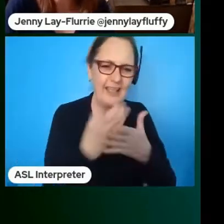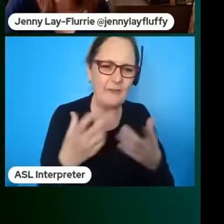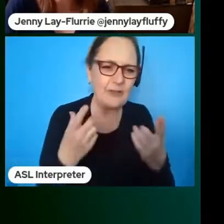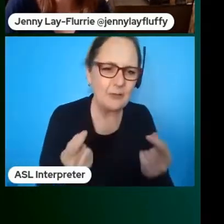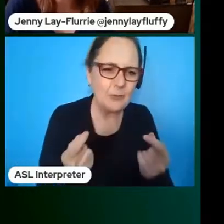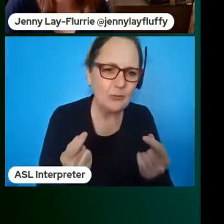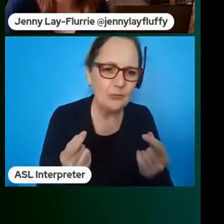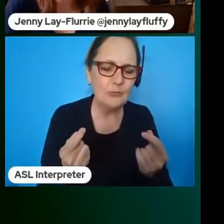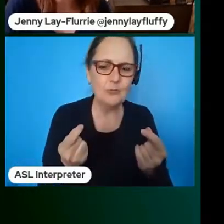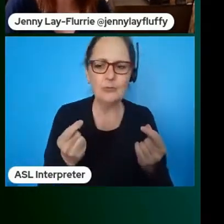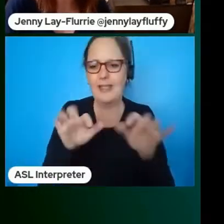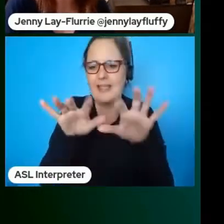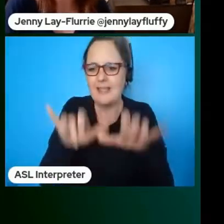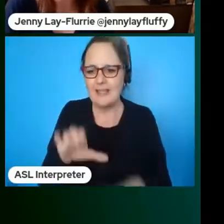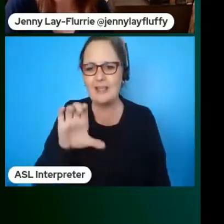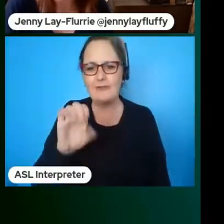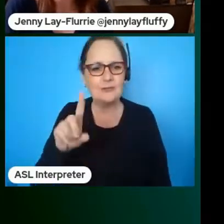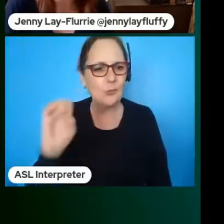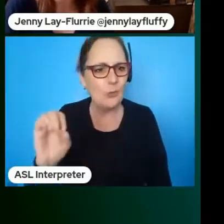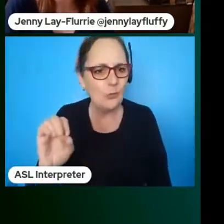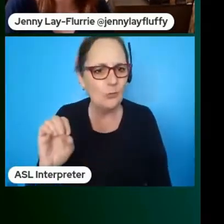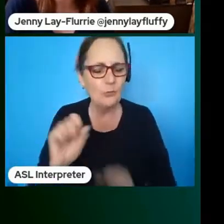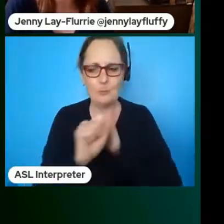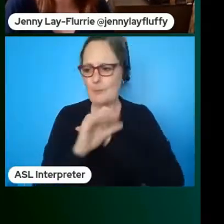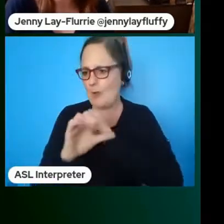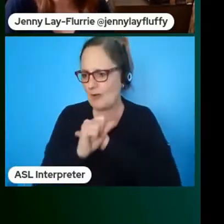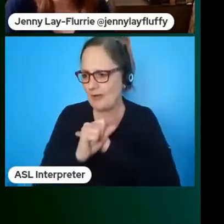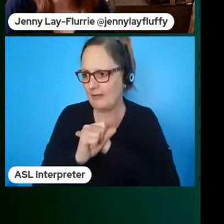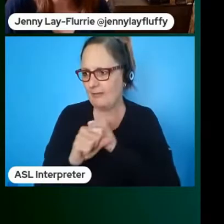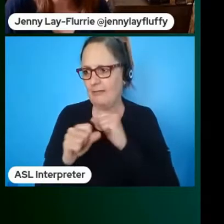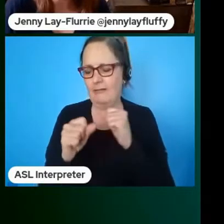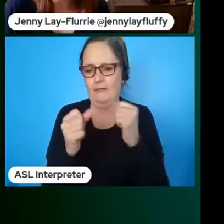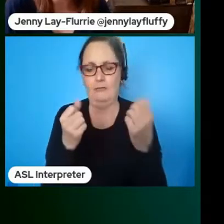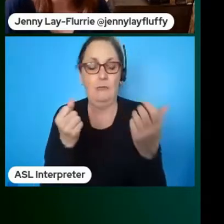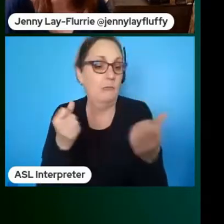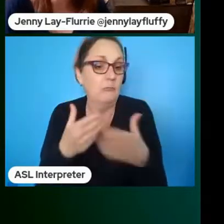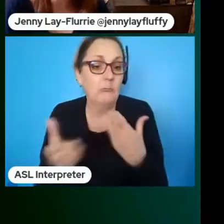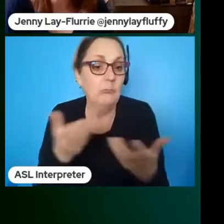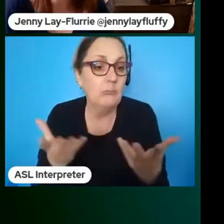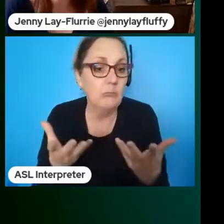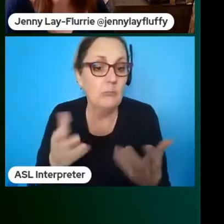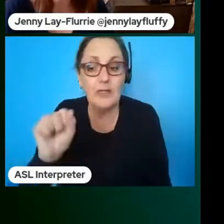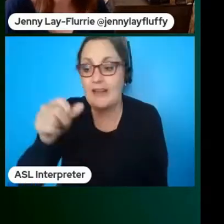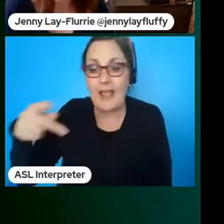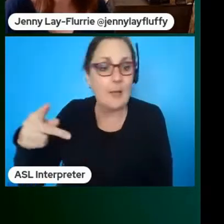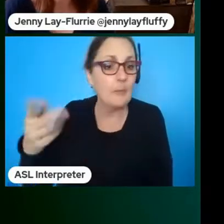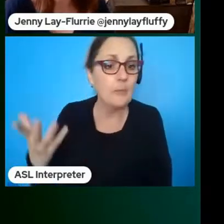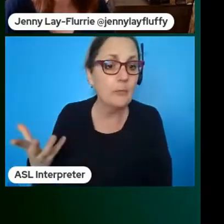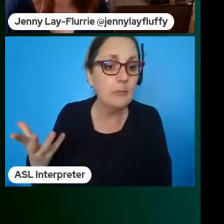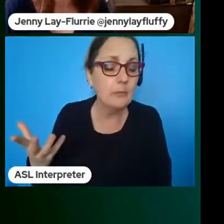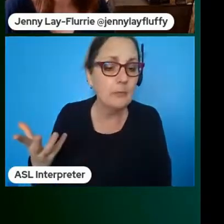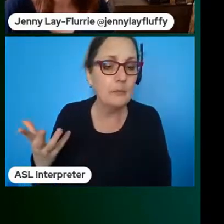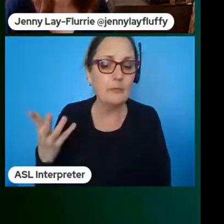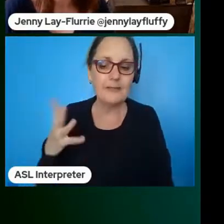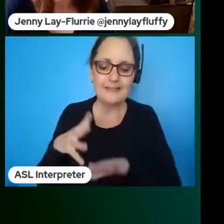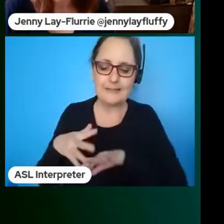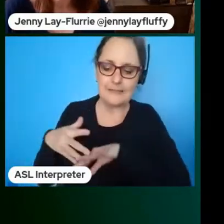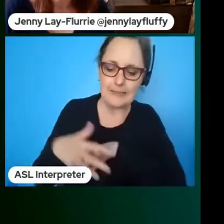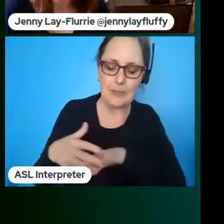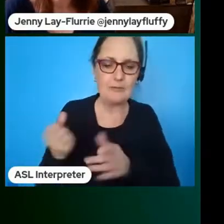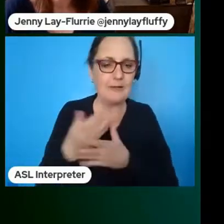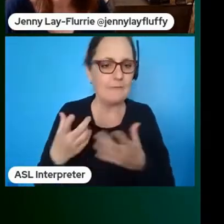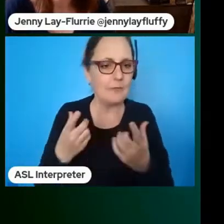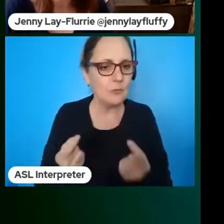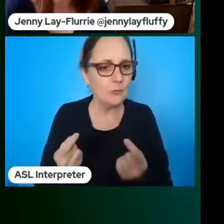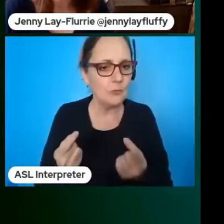of code it's a marketing campaign or it's an app we call it the hub